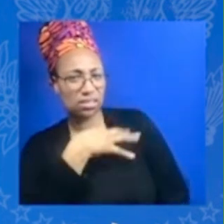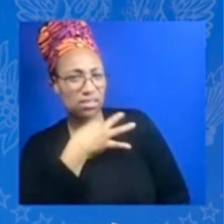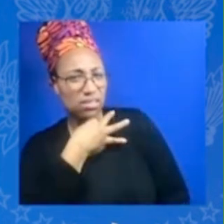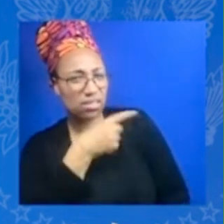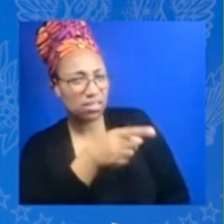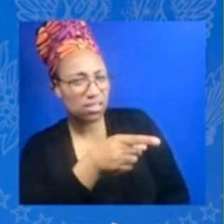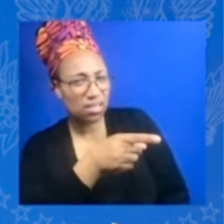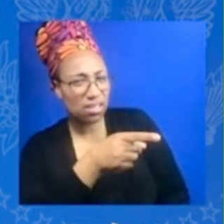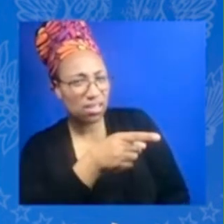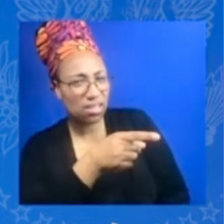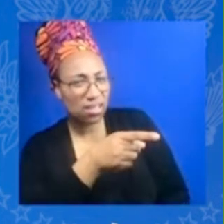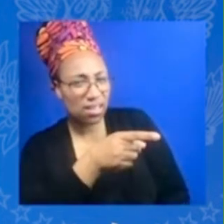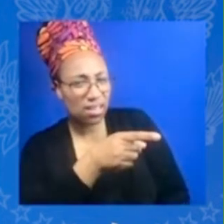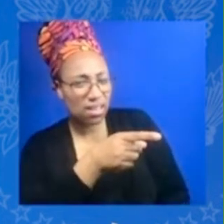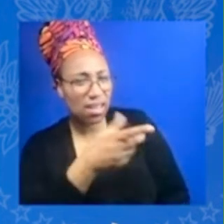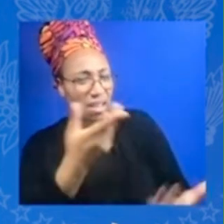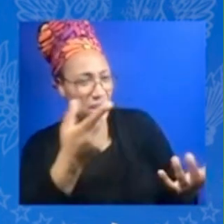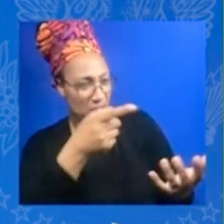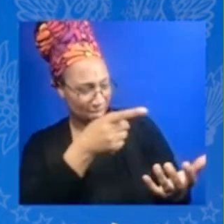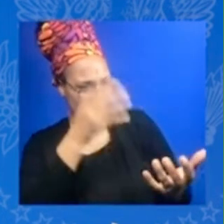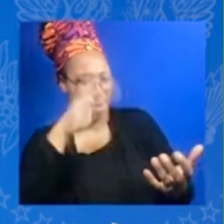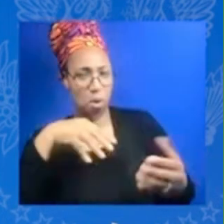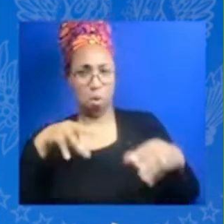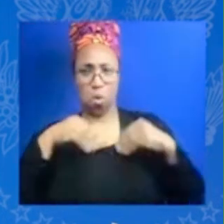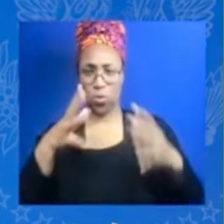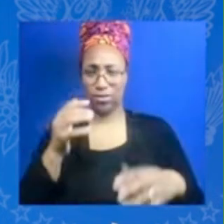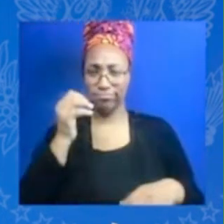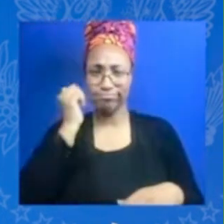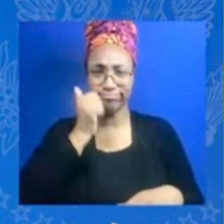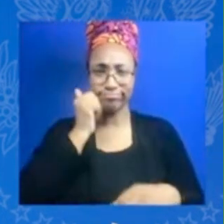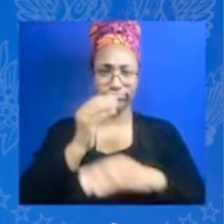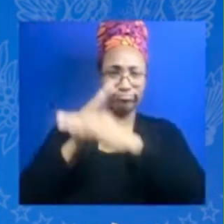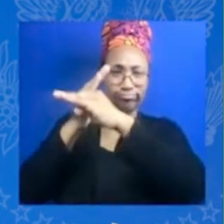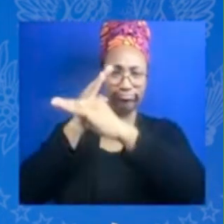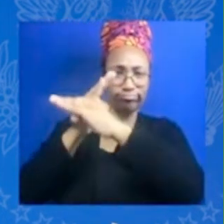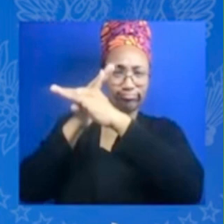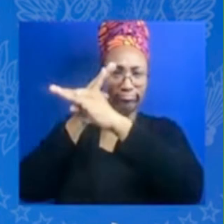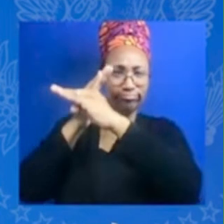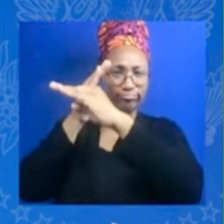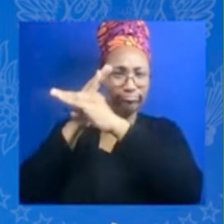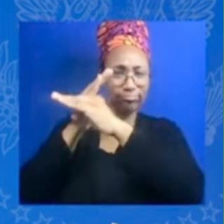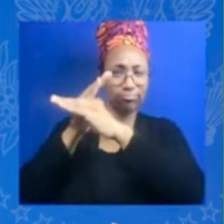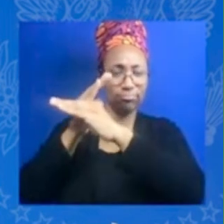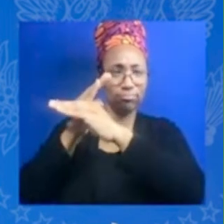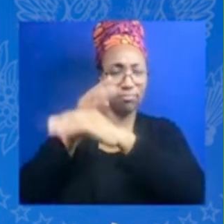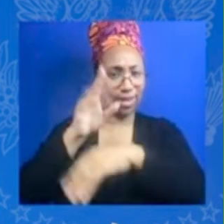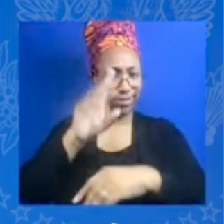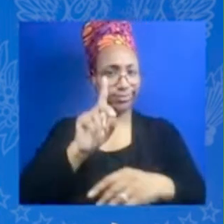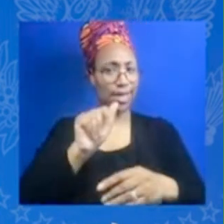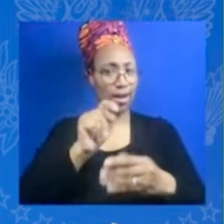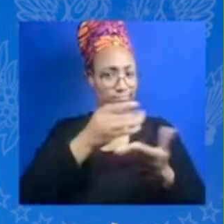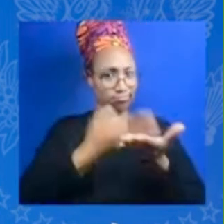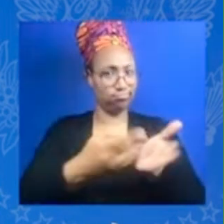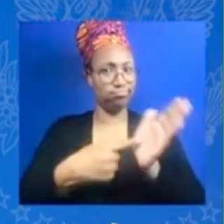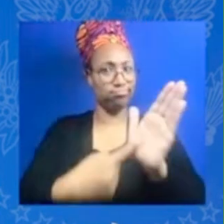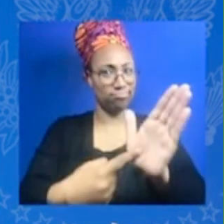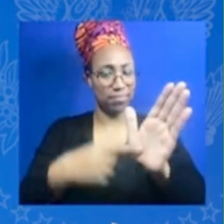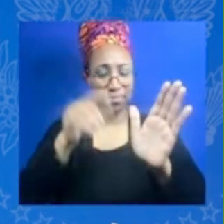learn that failure is a data point and you really need to move forward and similar to Sarah I would say product was